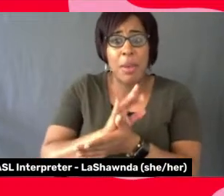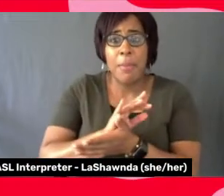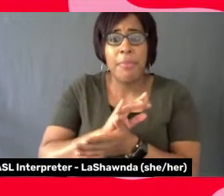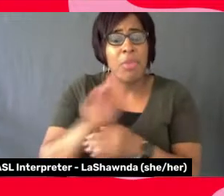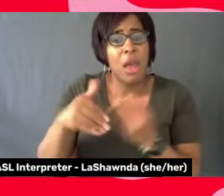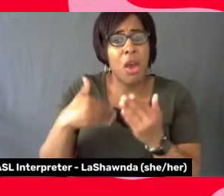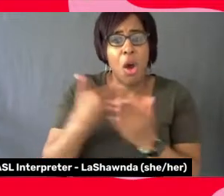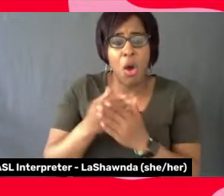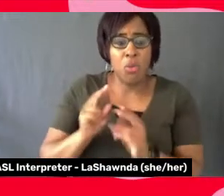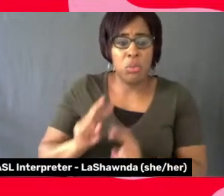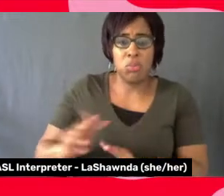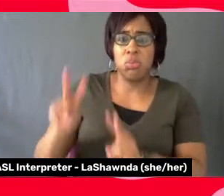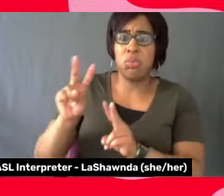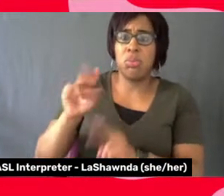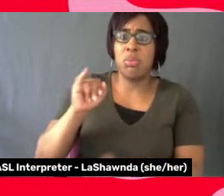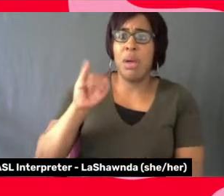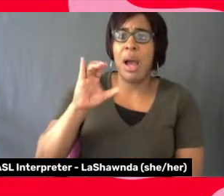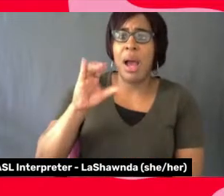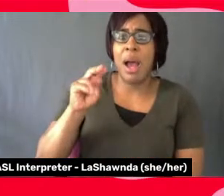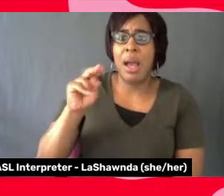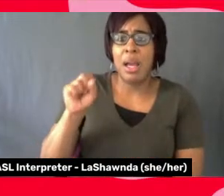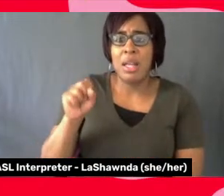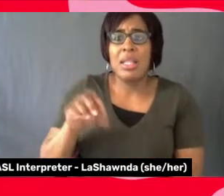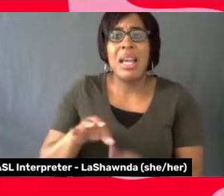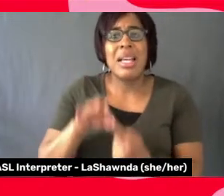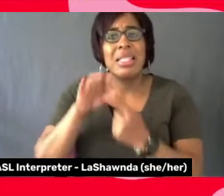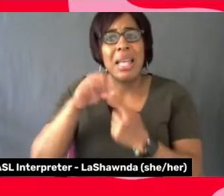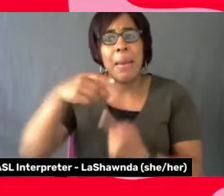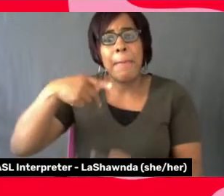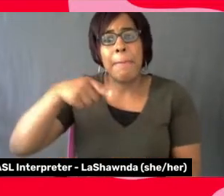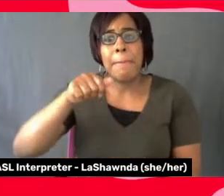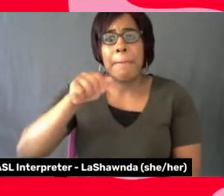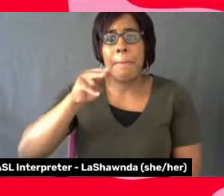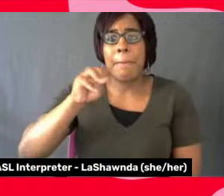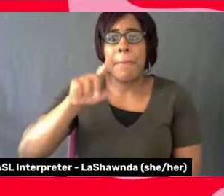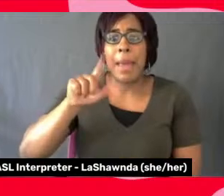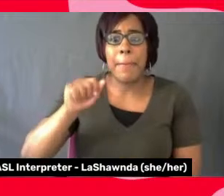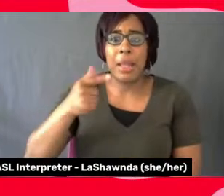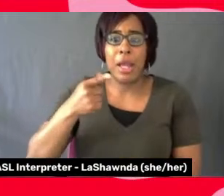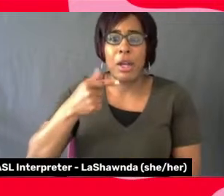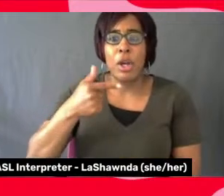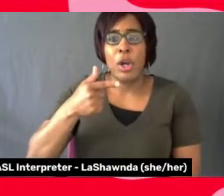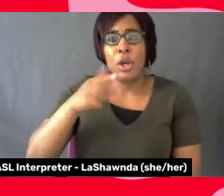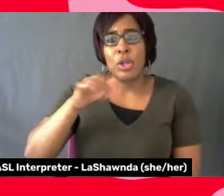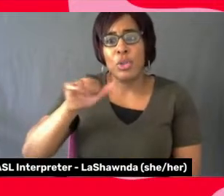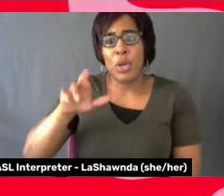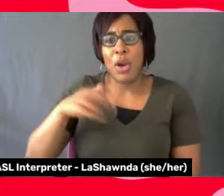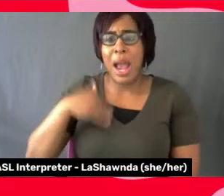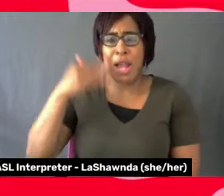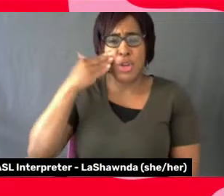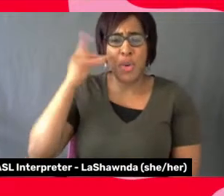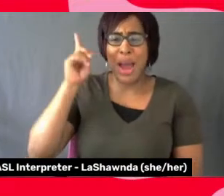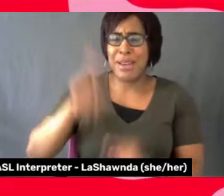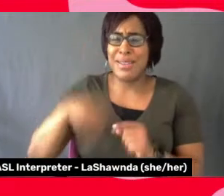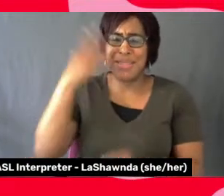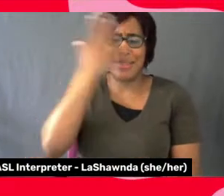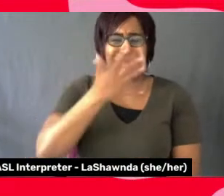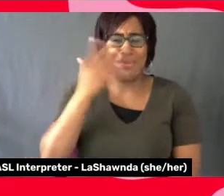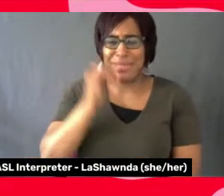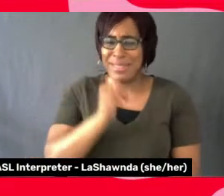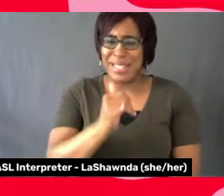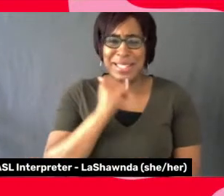except for Pamela Greer, because I knew I could never look like her. She was too fat. So